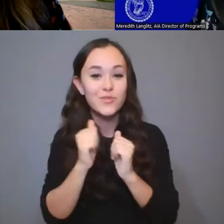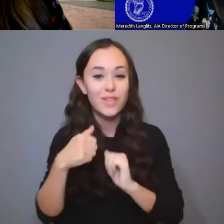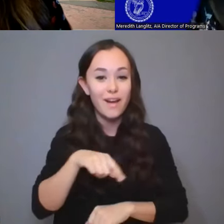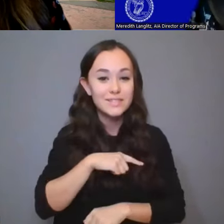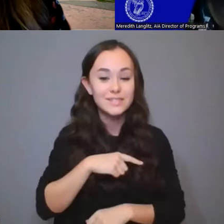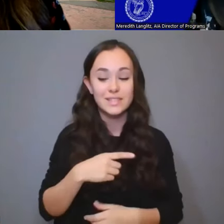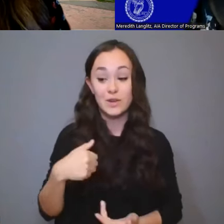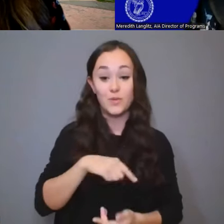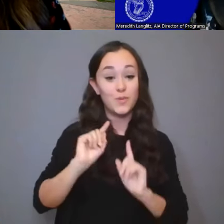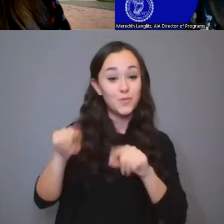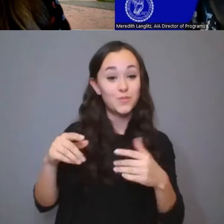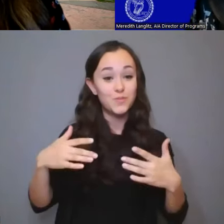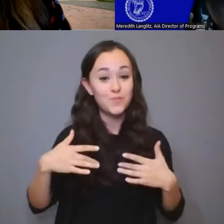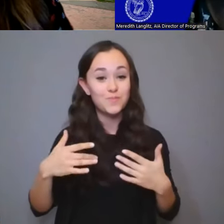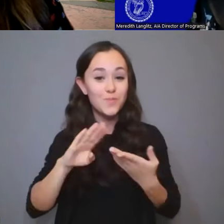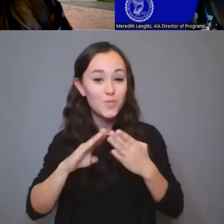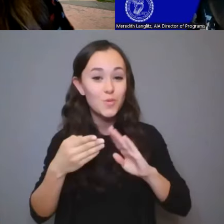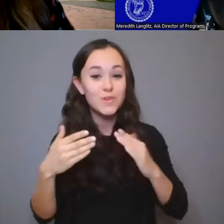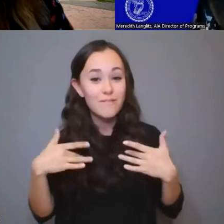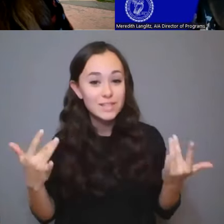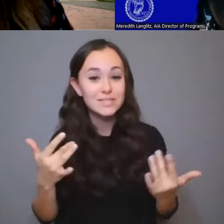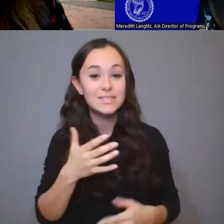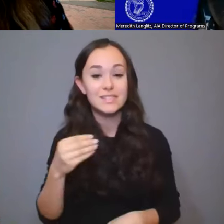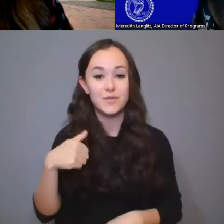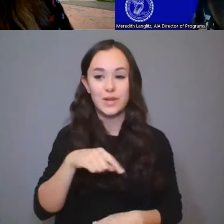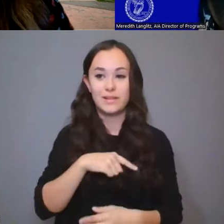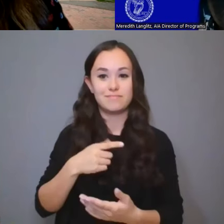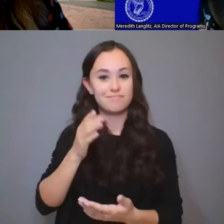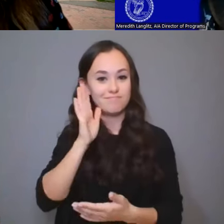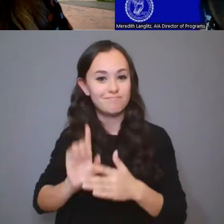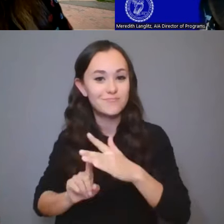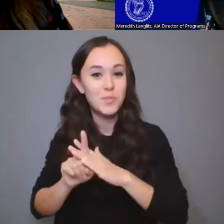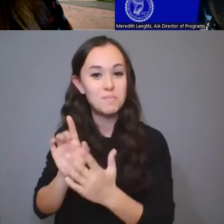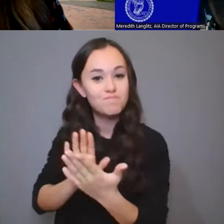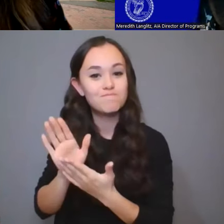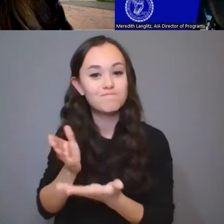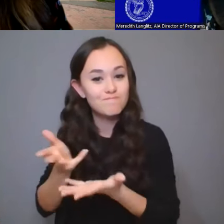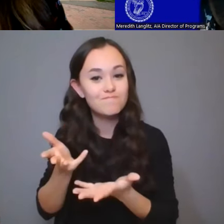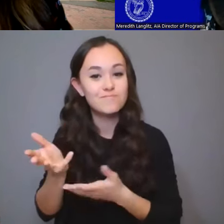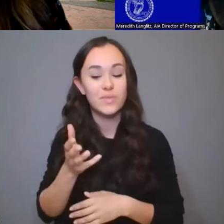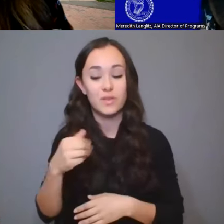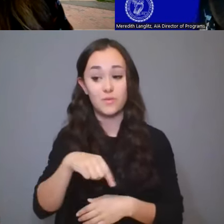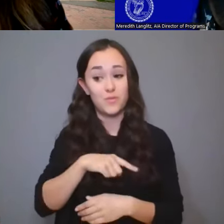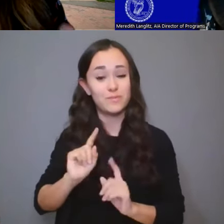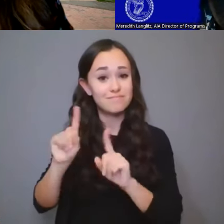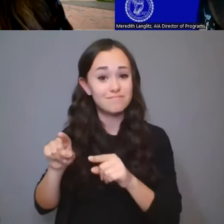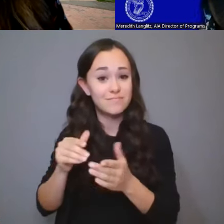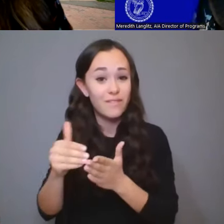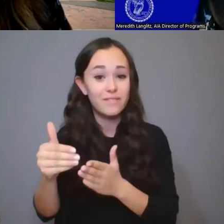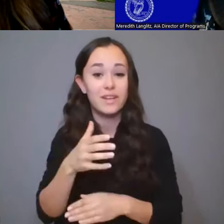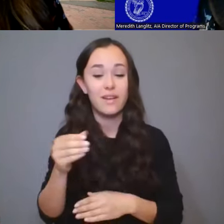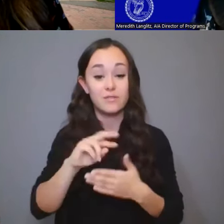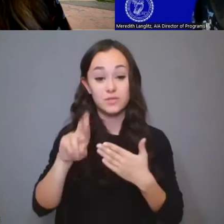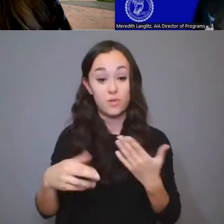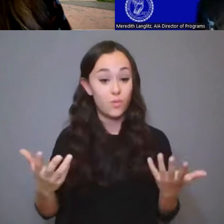events. Again, it's kind of putting in FaceTime. We are there quite often. And the results of that is that there's fairly